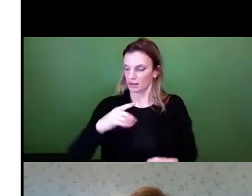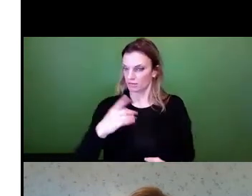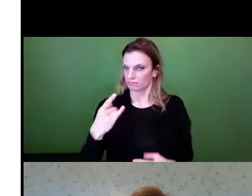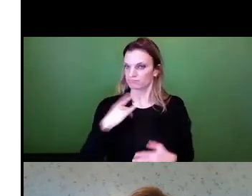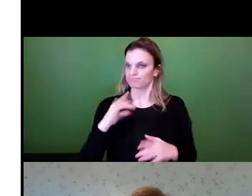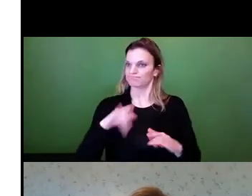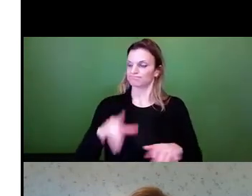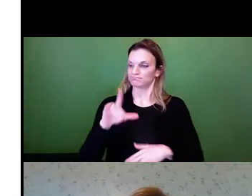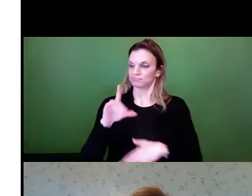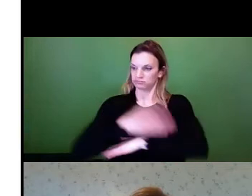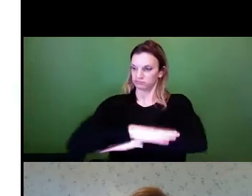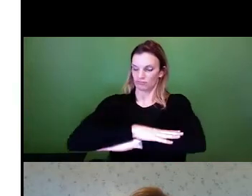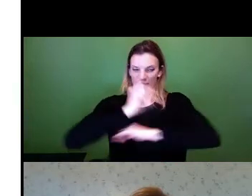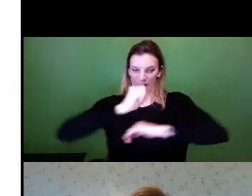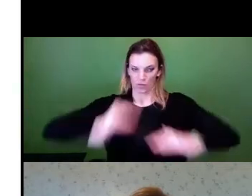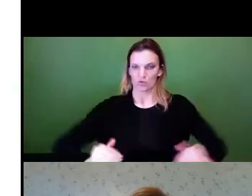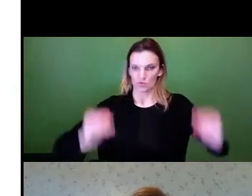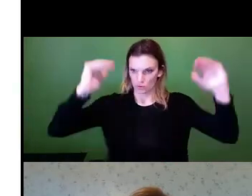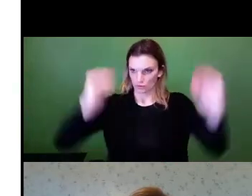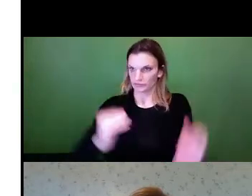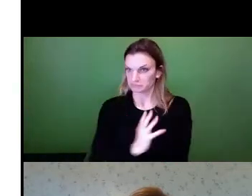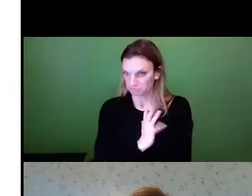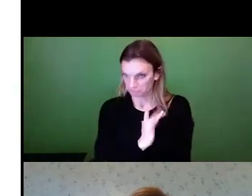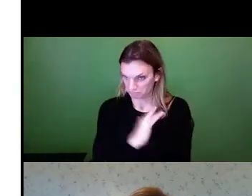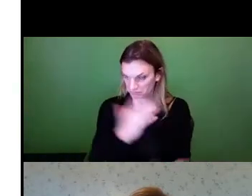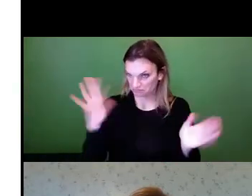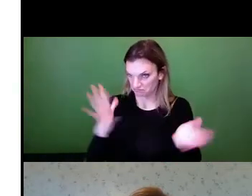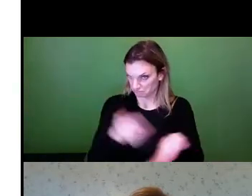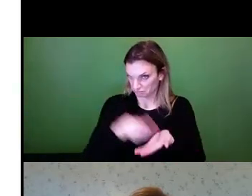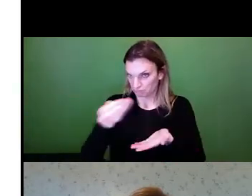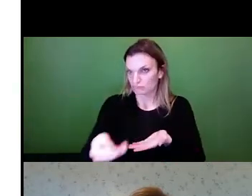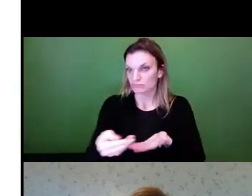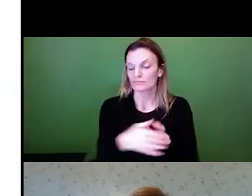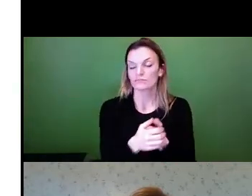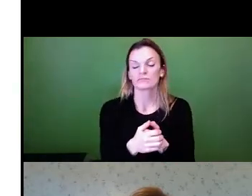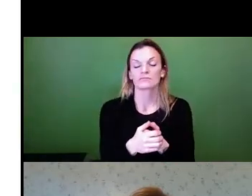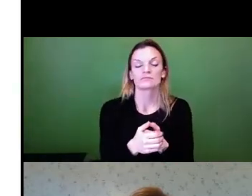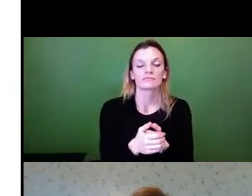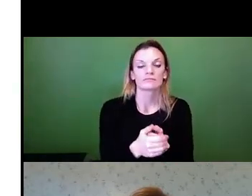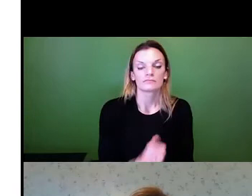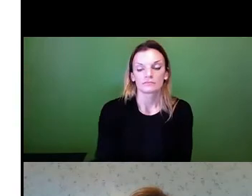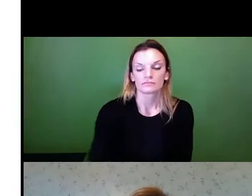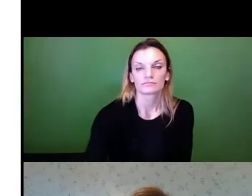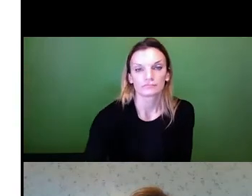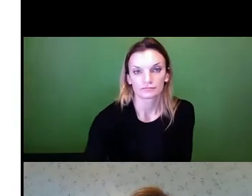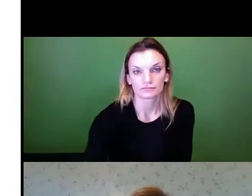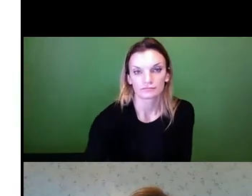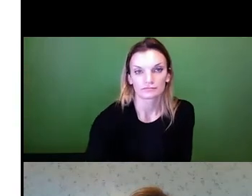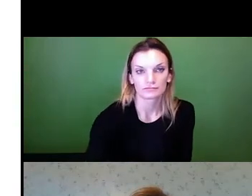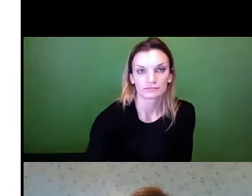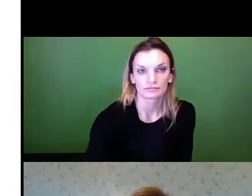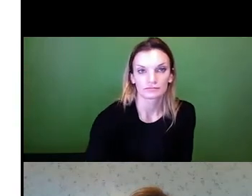So we purchase those for our employees and we will get chairs as needed to help